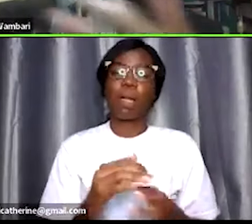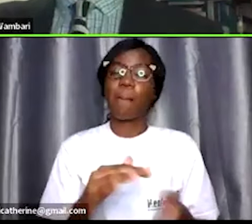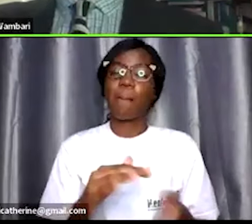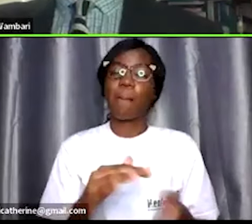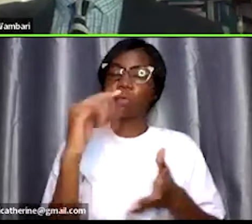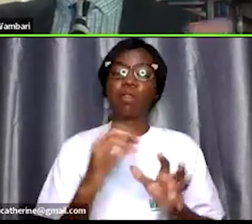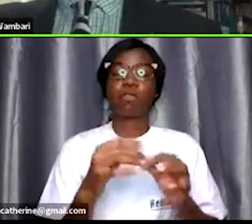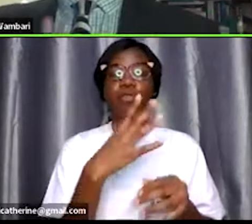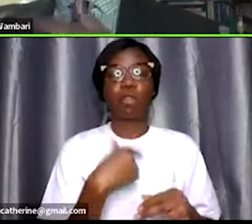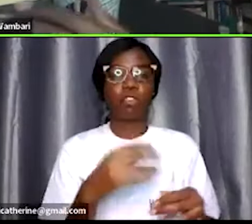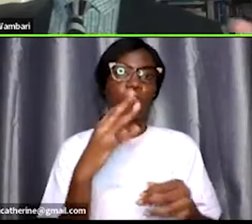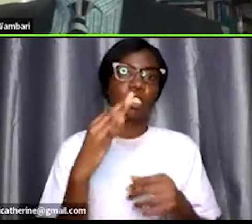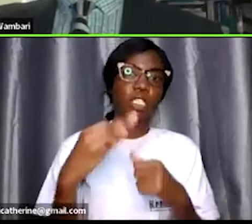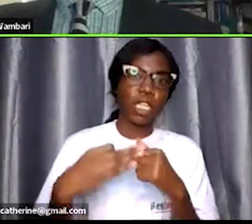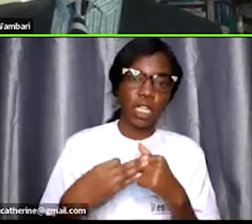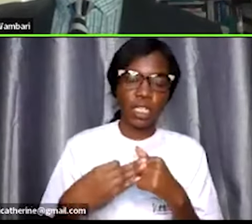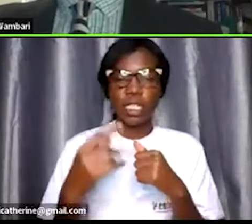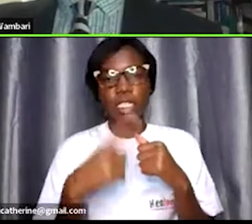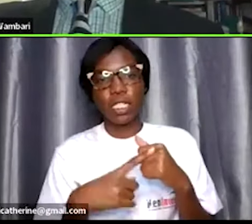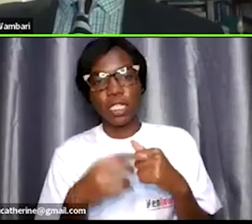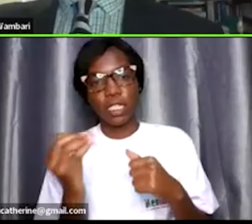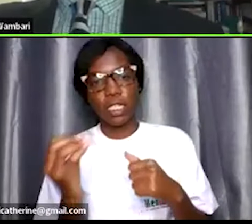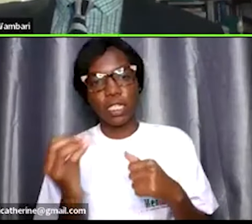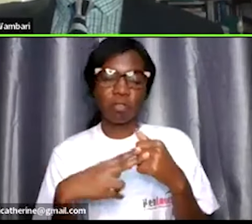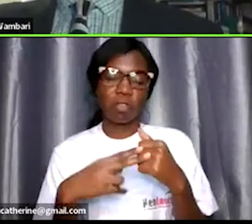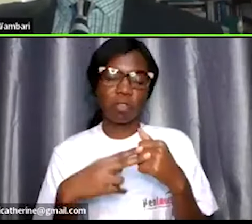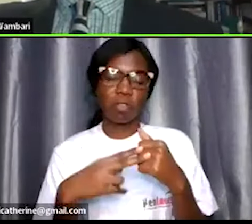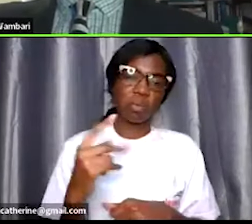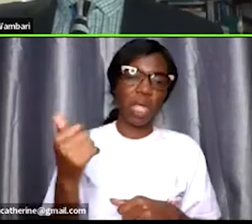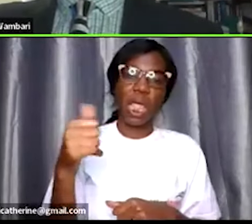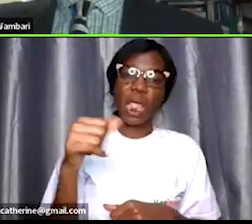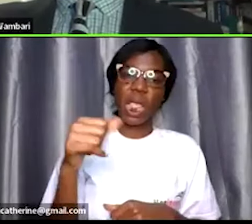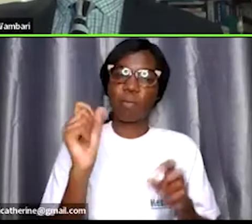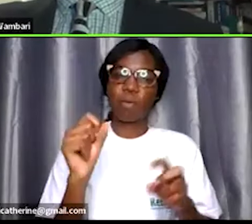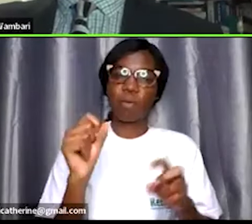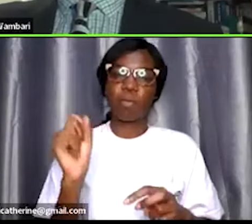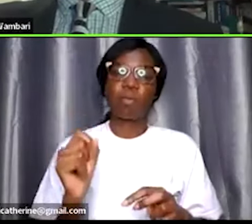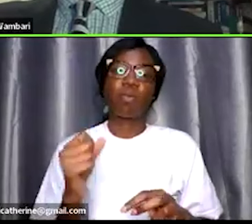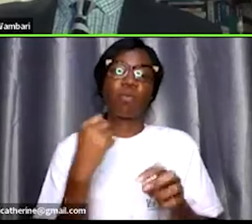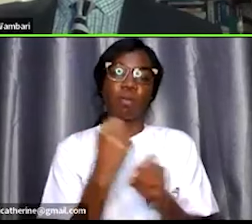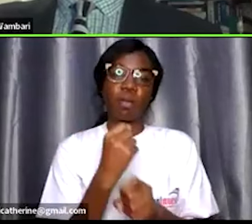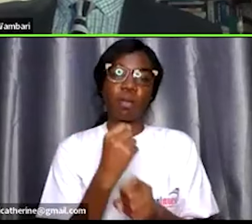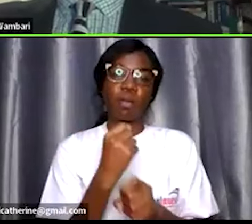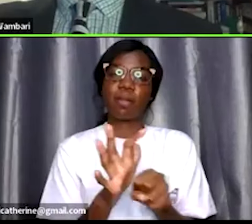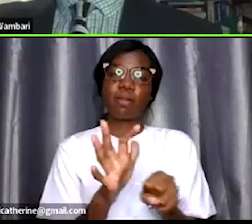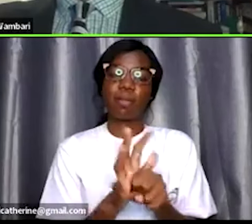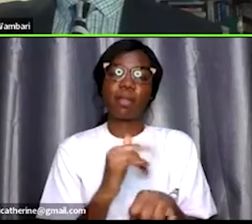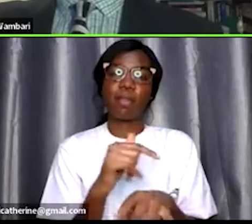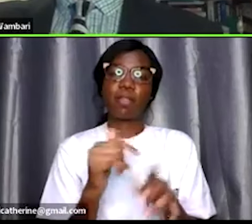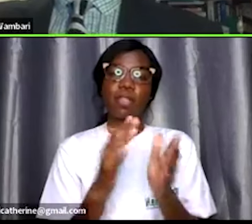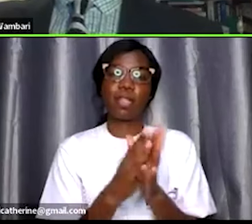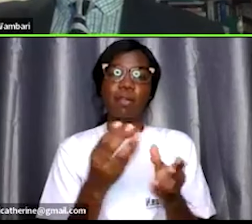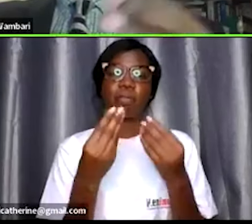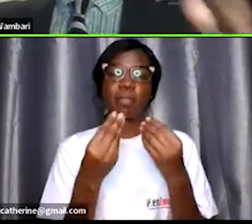whether you want to do 60 whether you want to do 72 there's so so much so many hours you can do and there's a lot of money